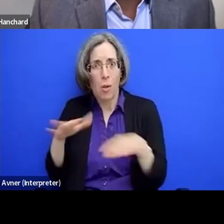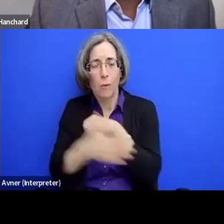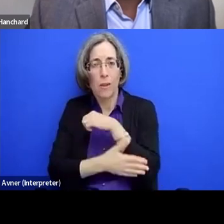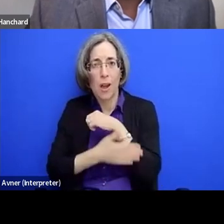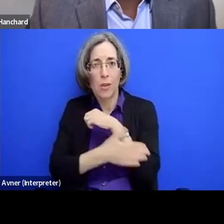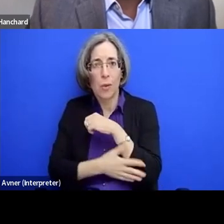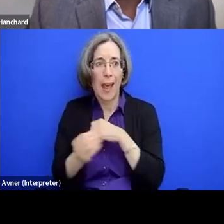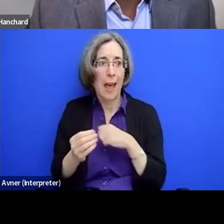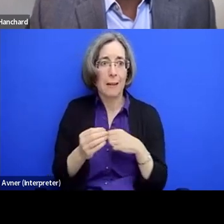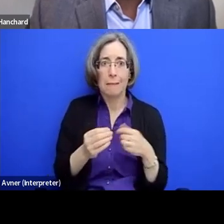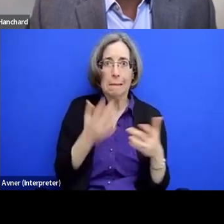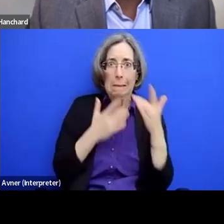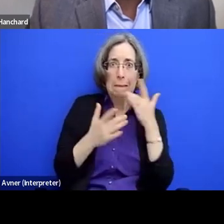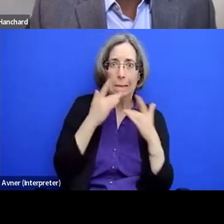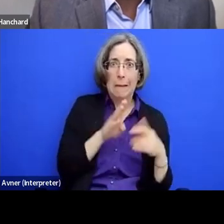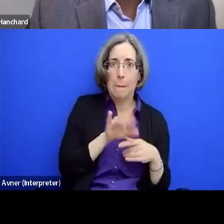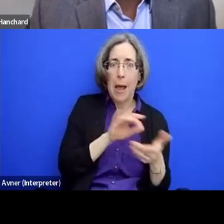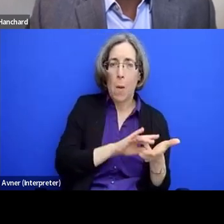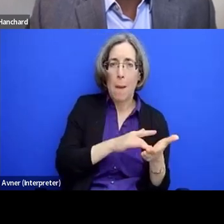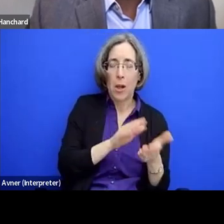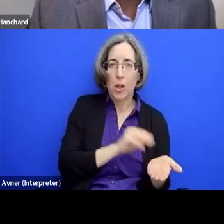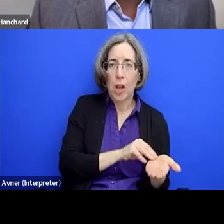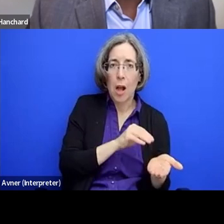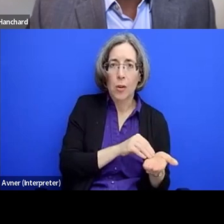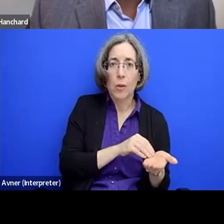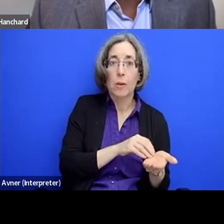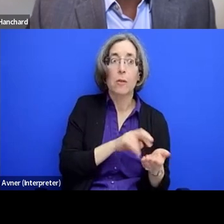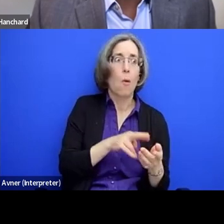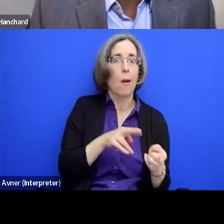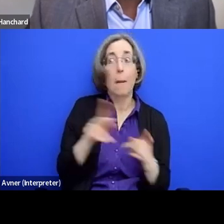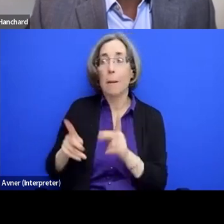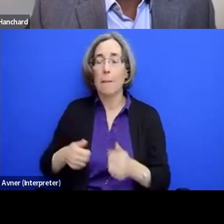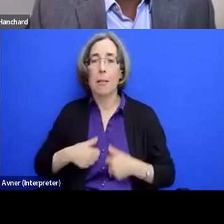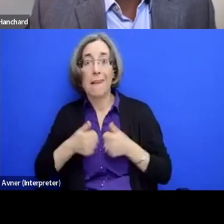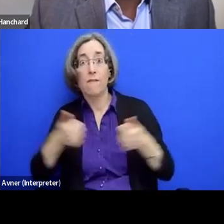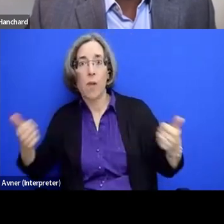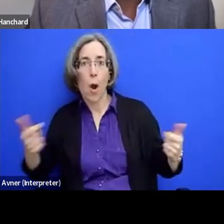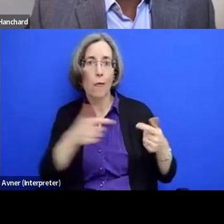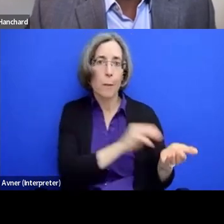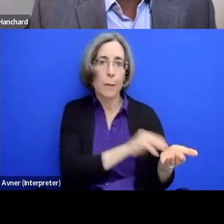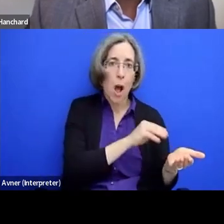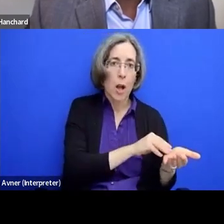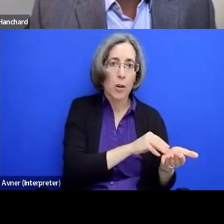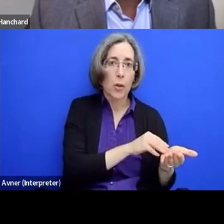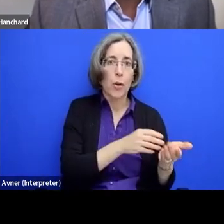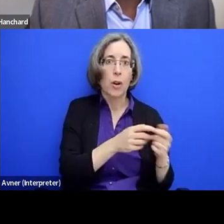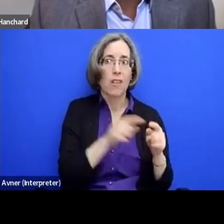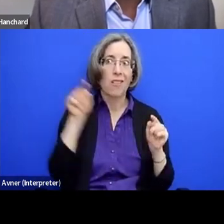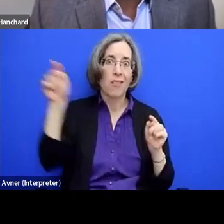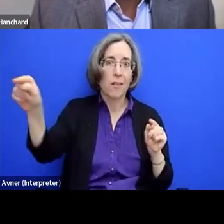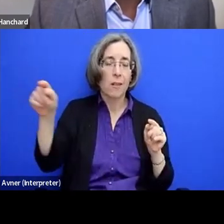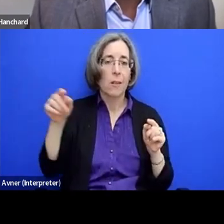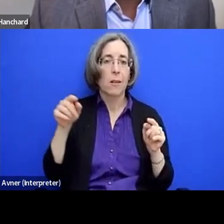biomedical doctors or the distance that some people have to travel to doctors. Um, they're trying to criminalize traditional